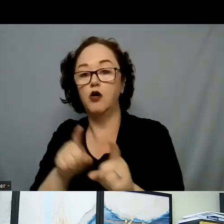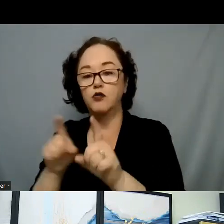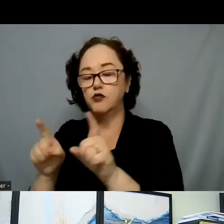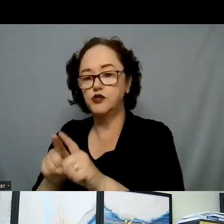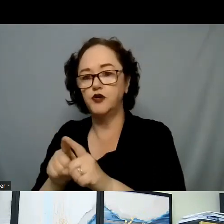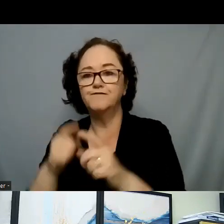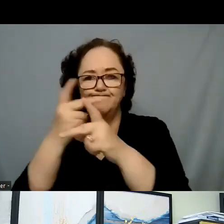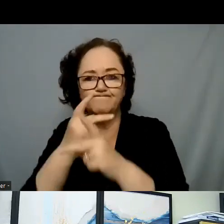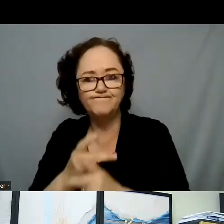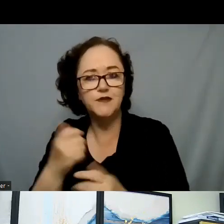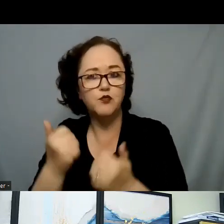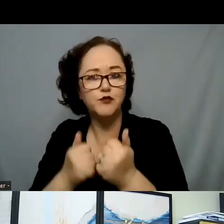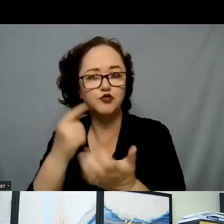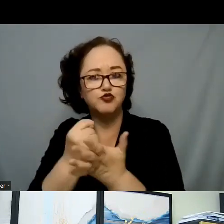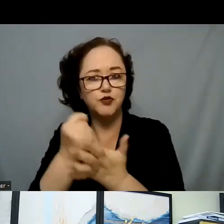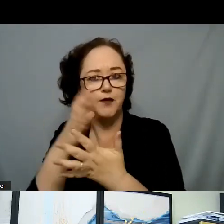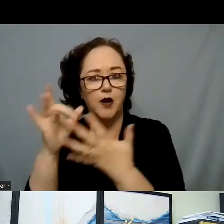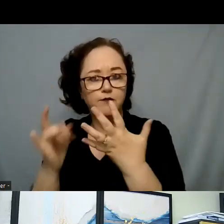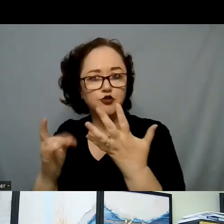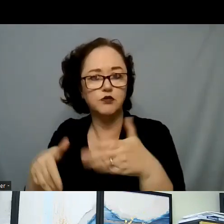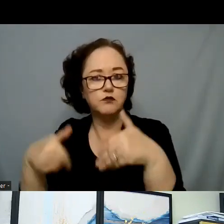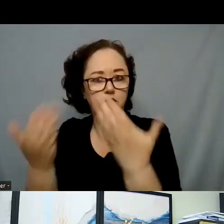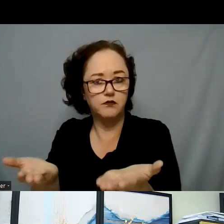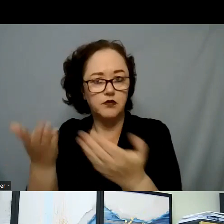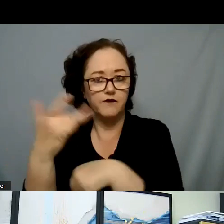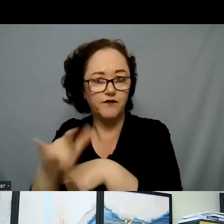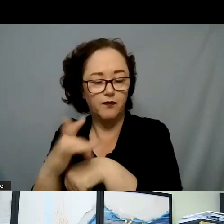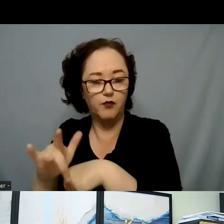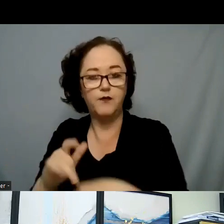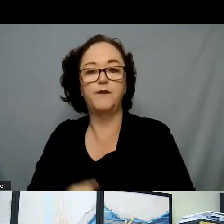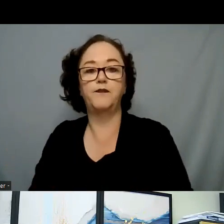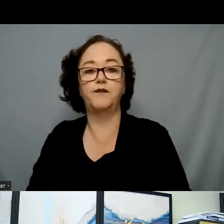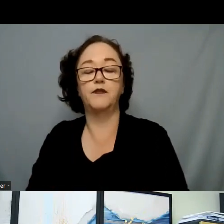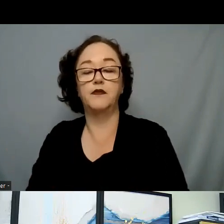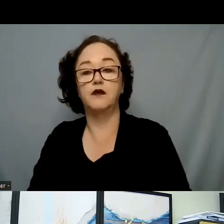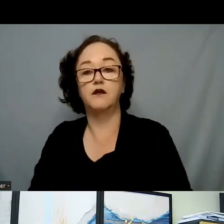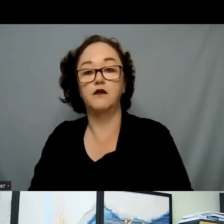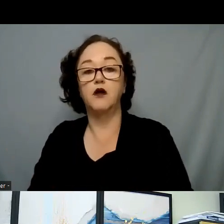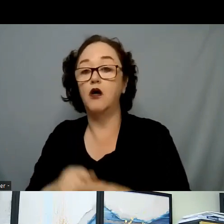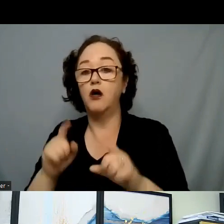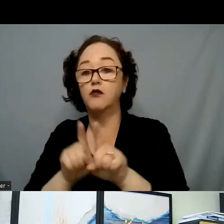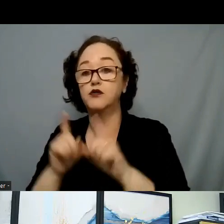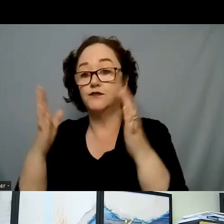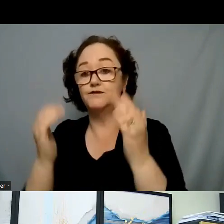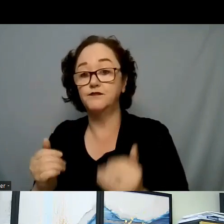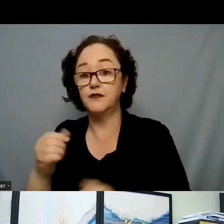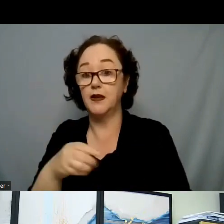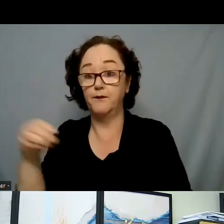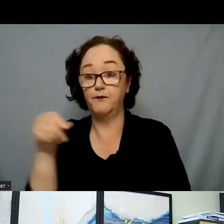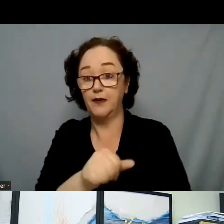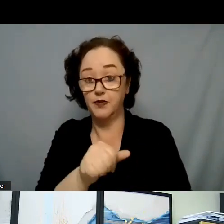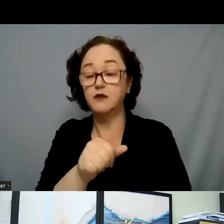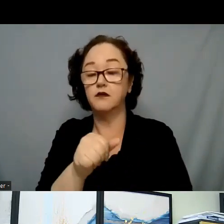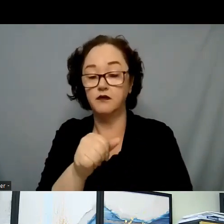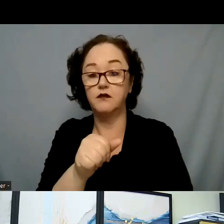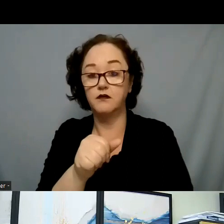that are available. And then, in some communities, payment for services rendered, for some communities, they operate on